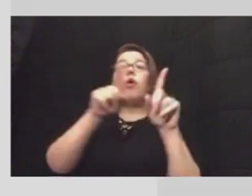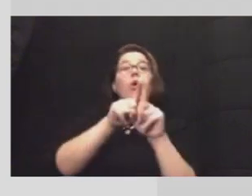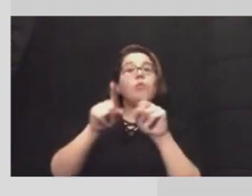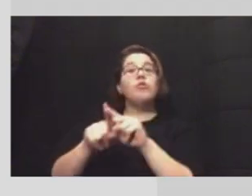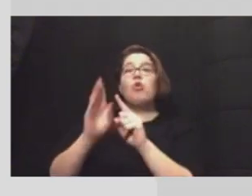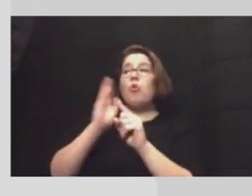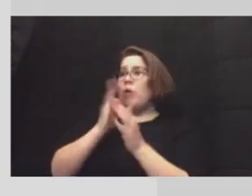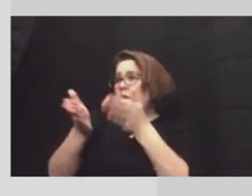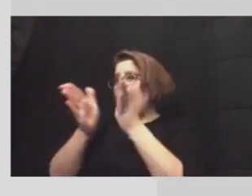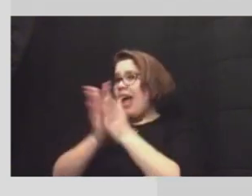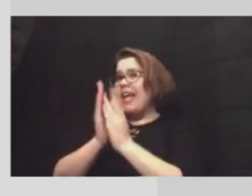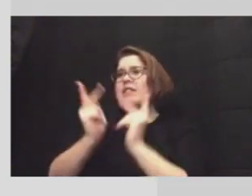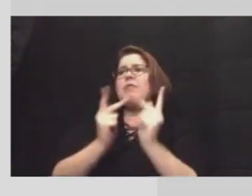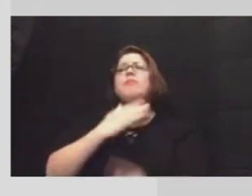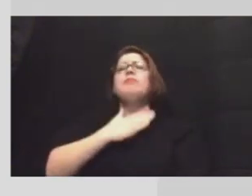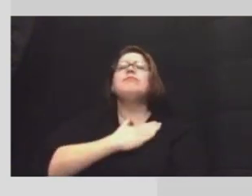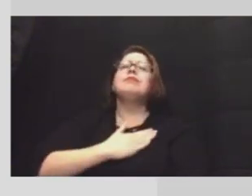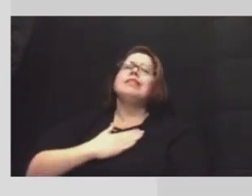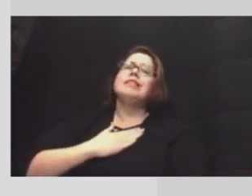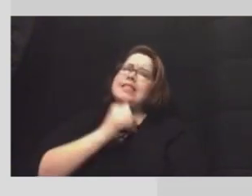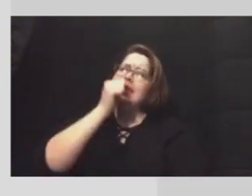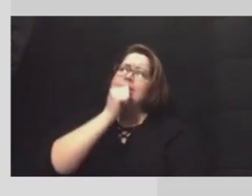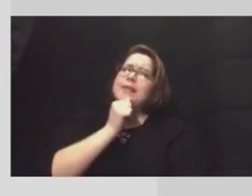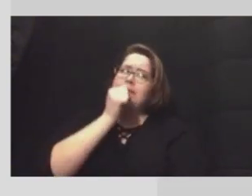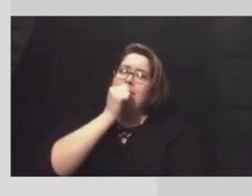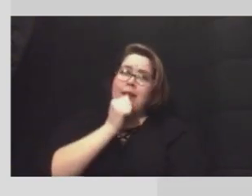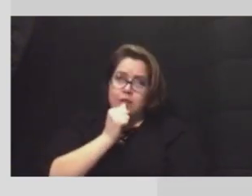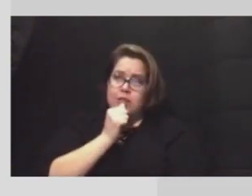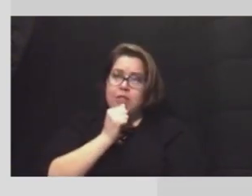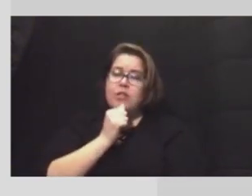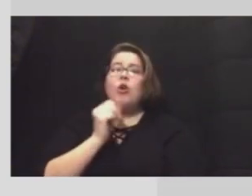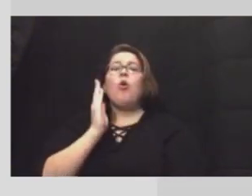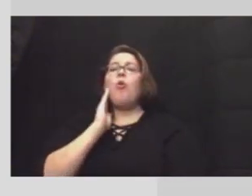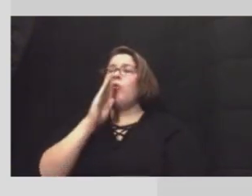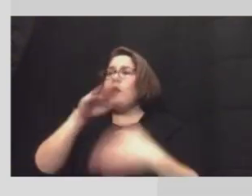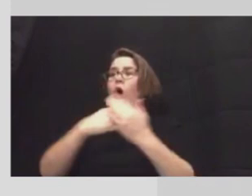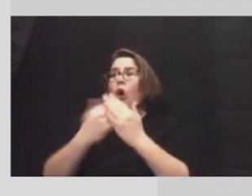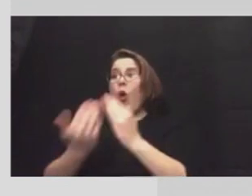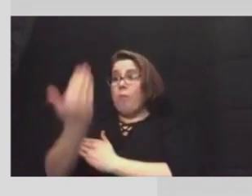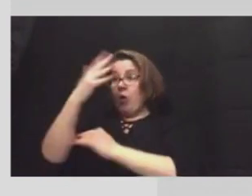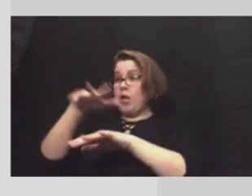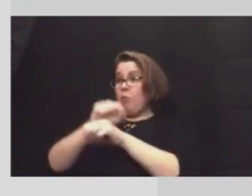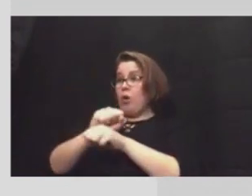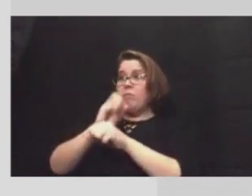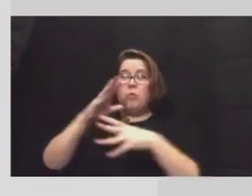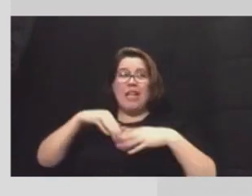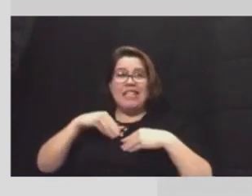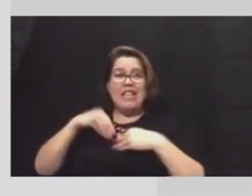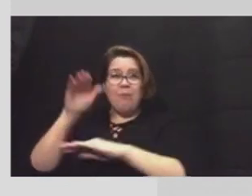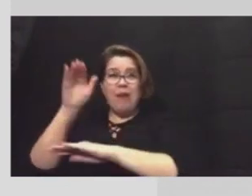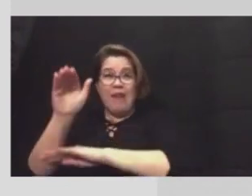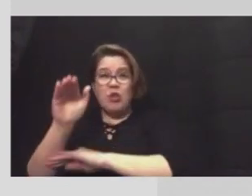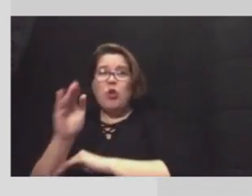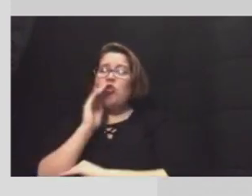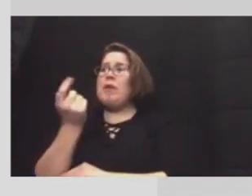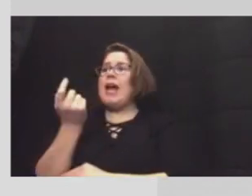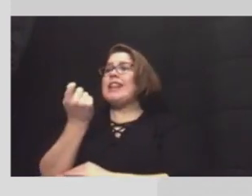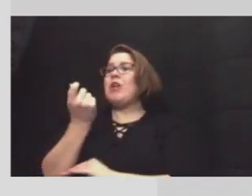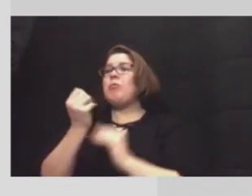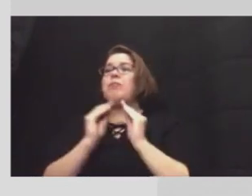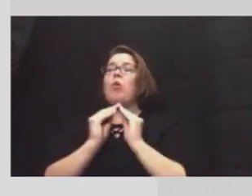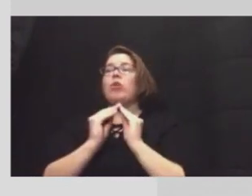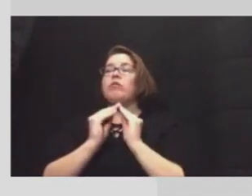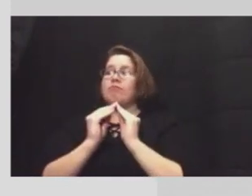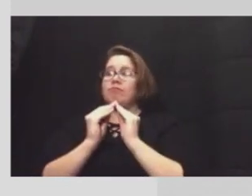ask for the public to please be patient since we'll be taking all morning appointments in the afternoon so it will be a little bit more um